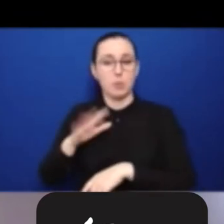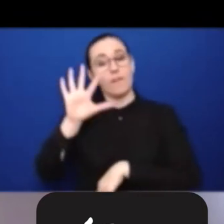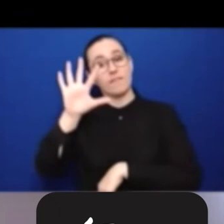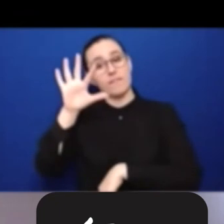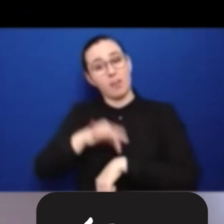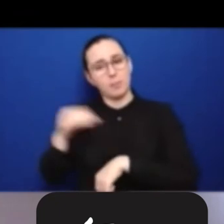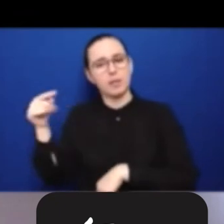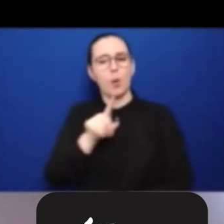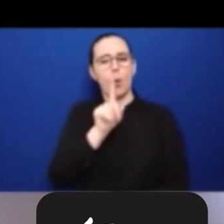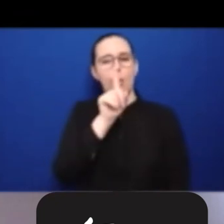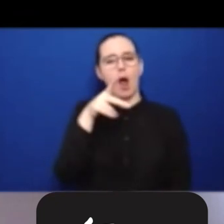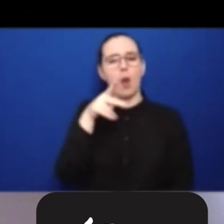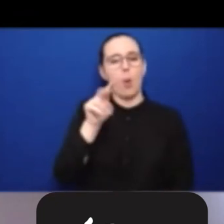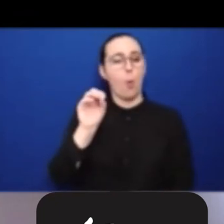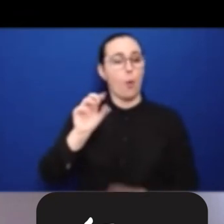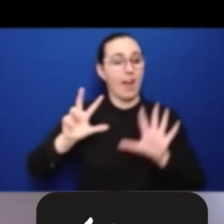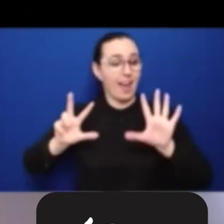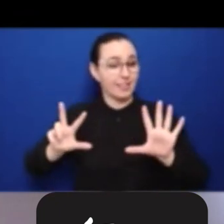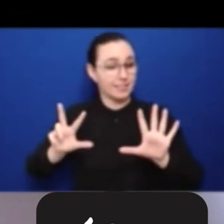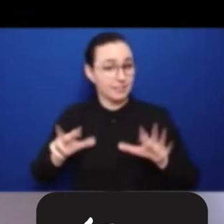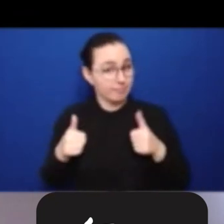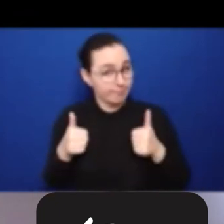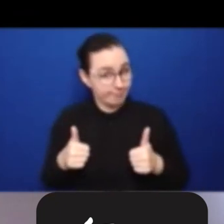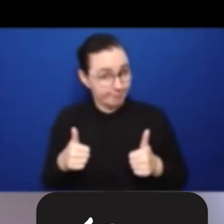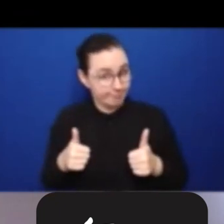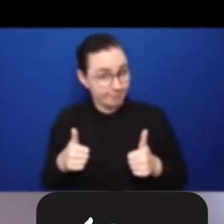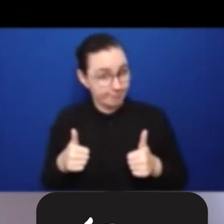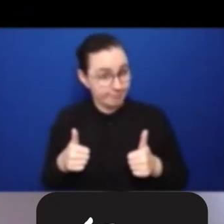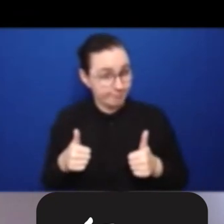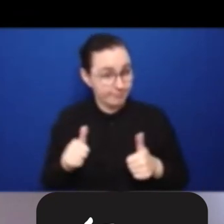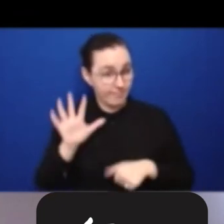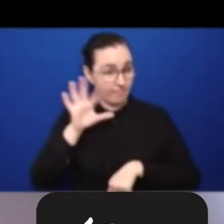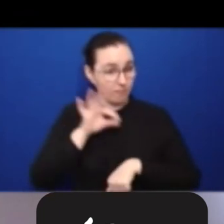at 1.03. 8 in five minutes. Okay. Thank you so much.